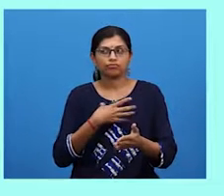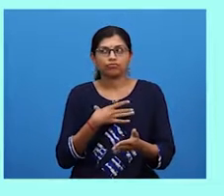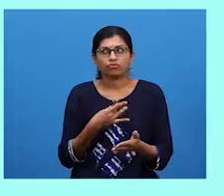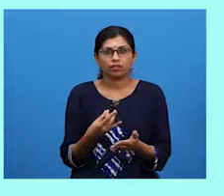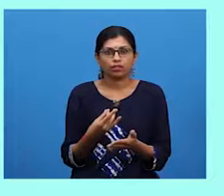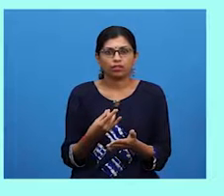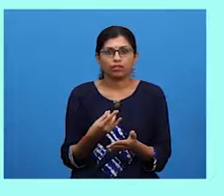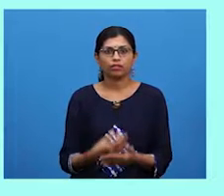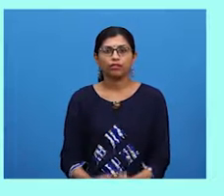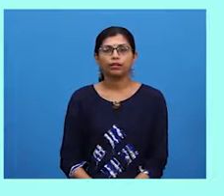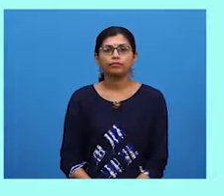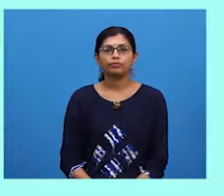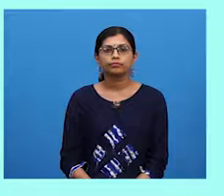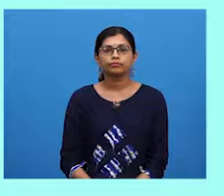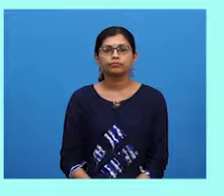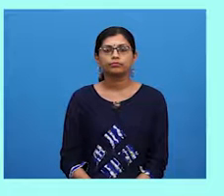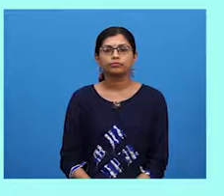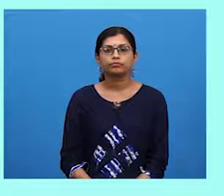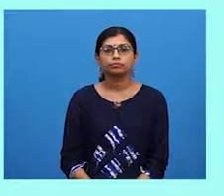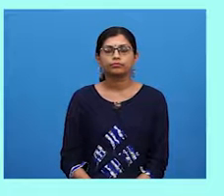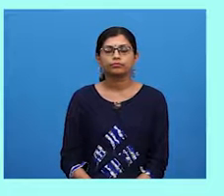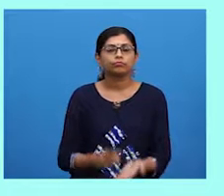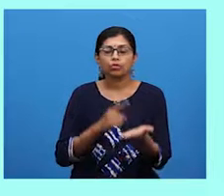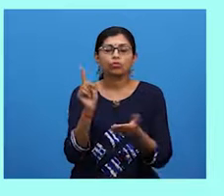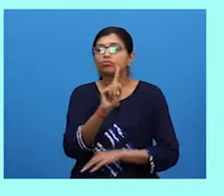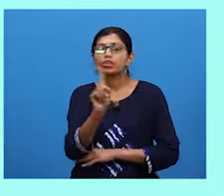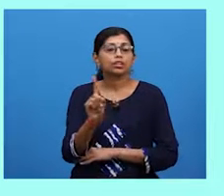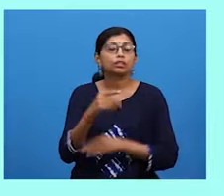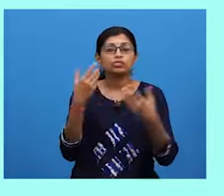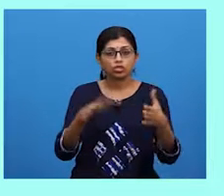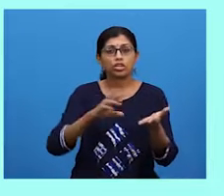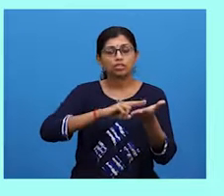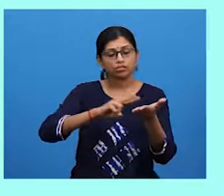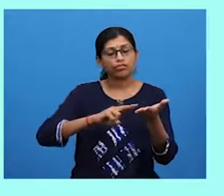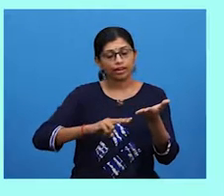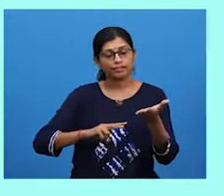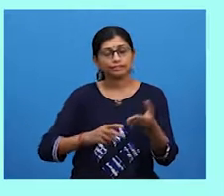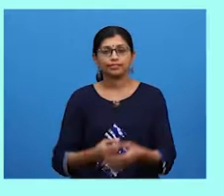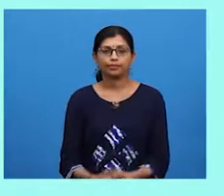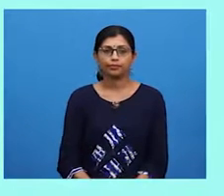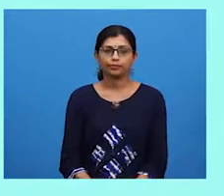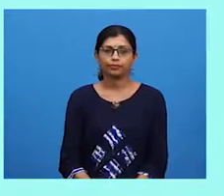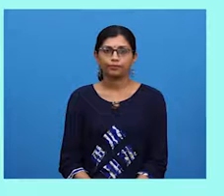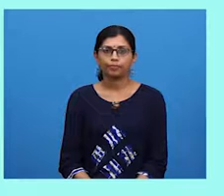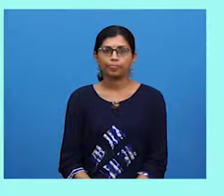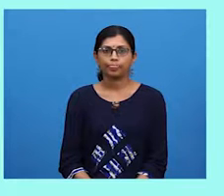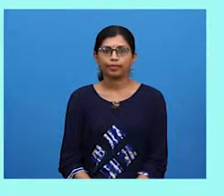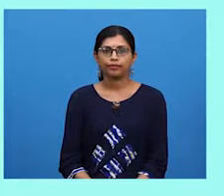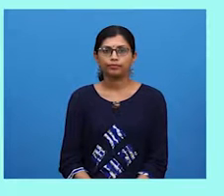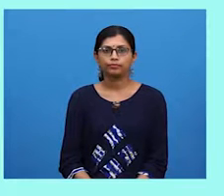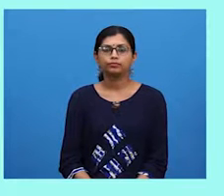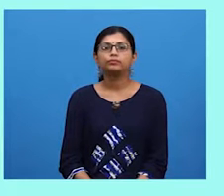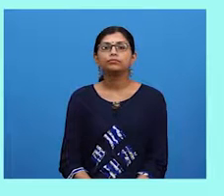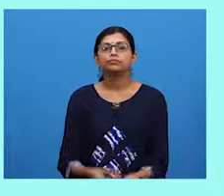or several texts that he or she has read. This type of